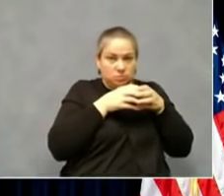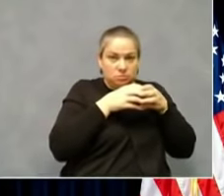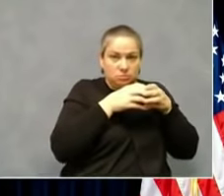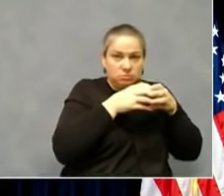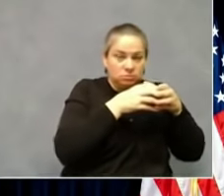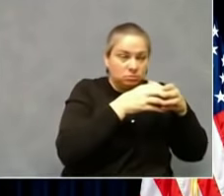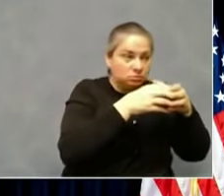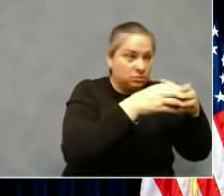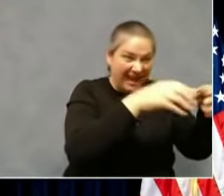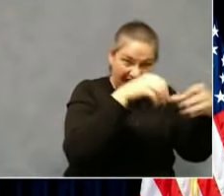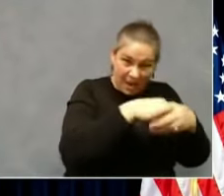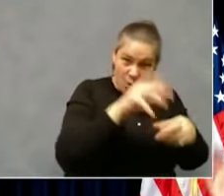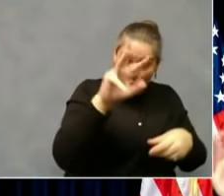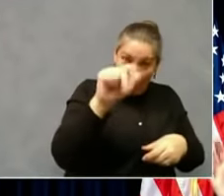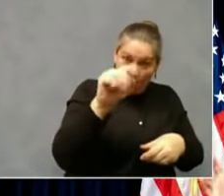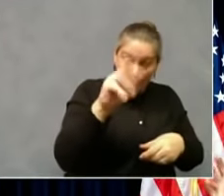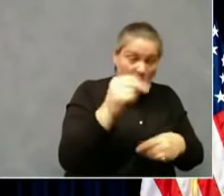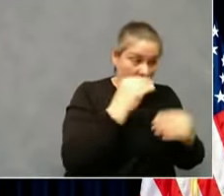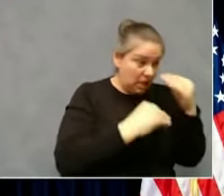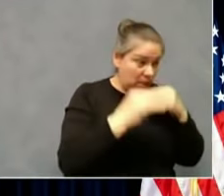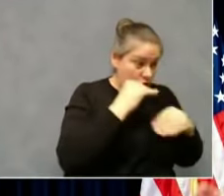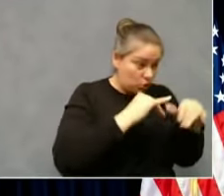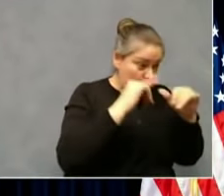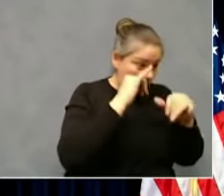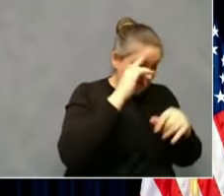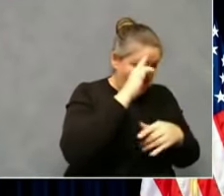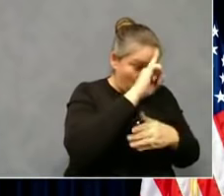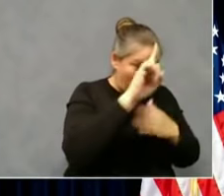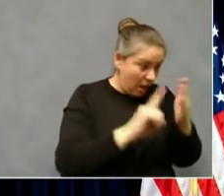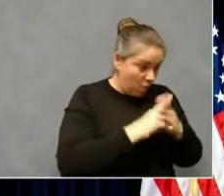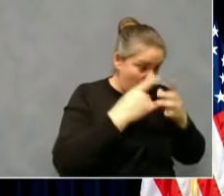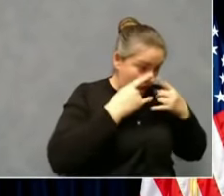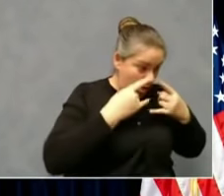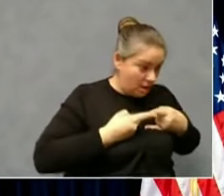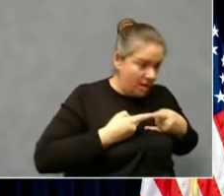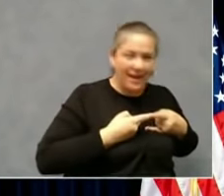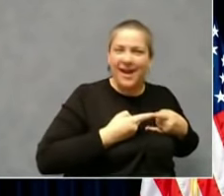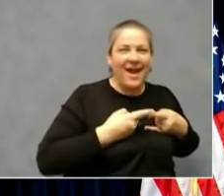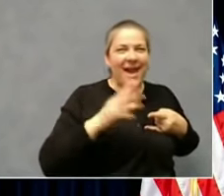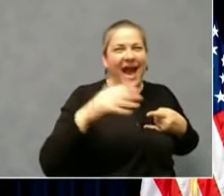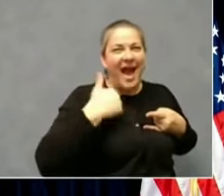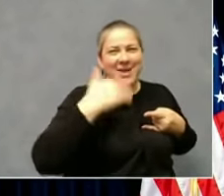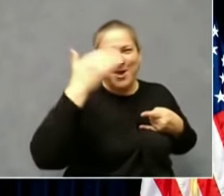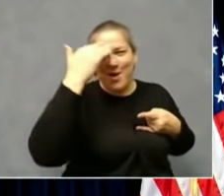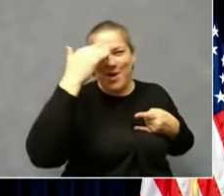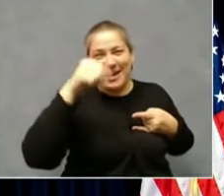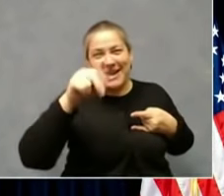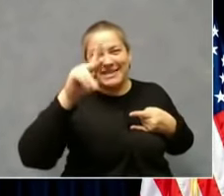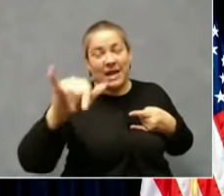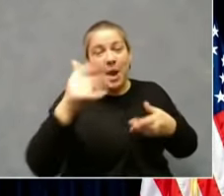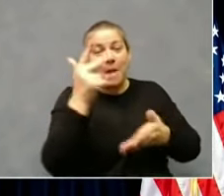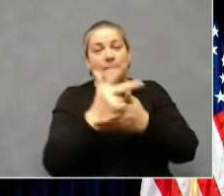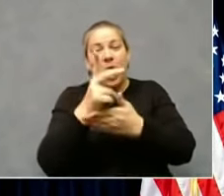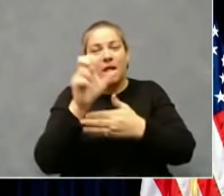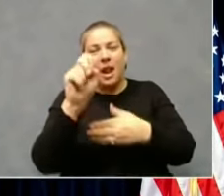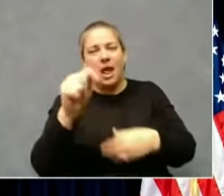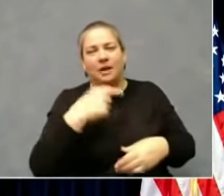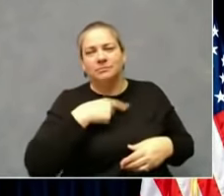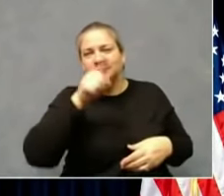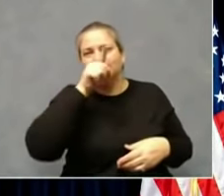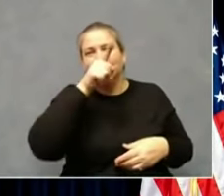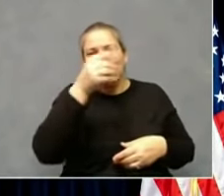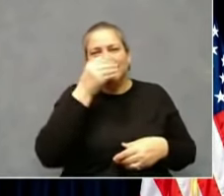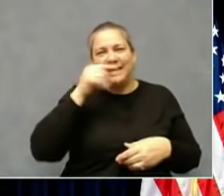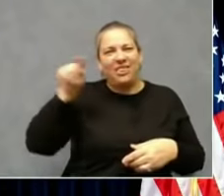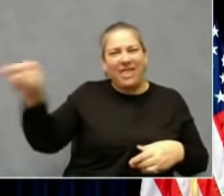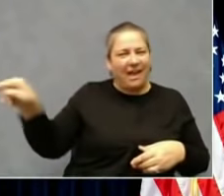in the middle of Walmart? And wait, I'm from Kentucky, we don't mean the parking lot, but we mean inside Walmart itself. All of these